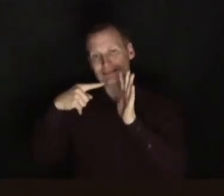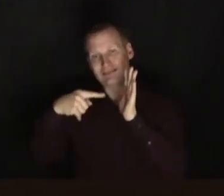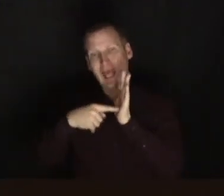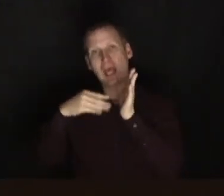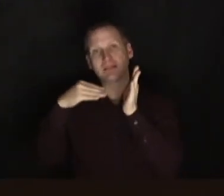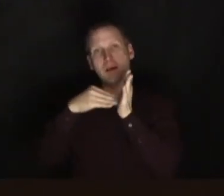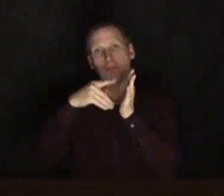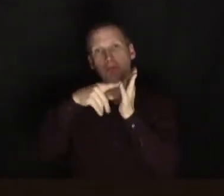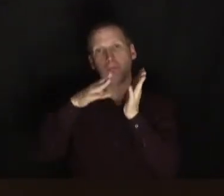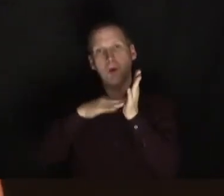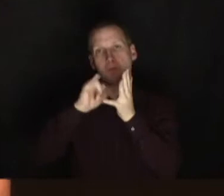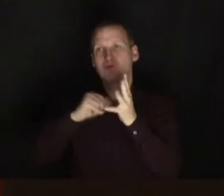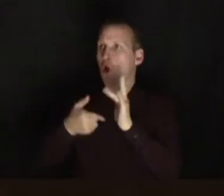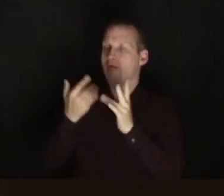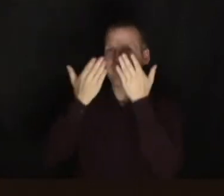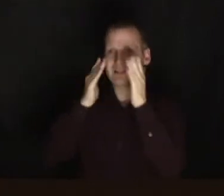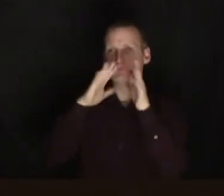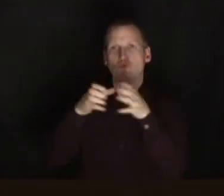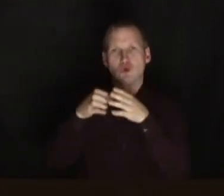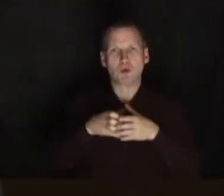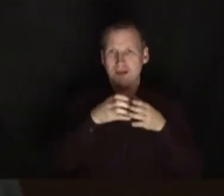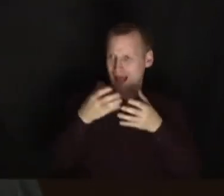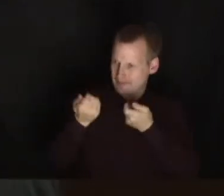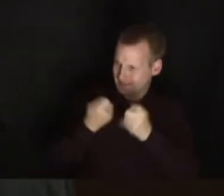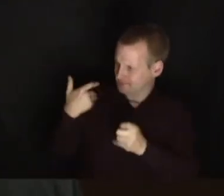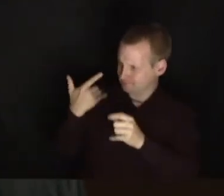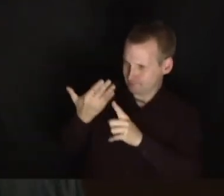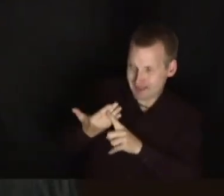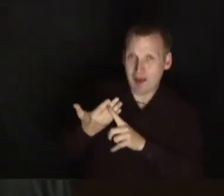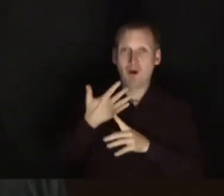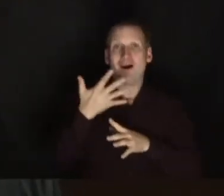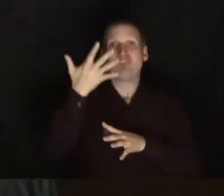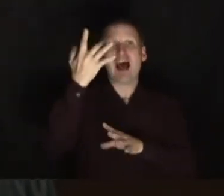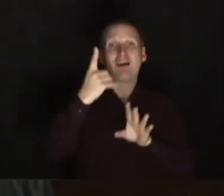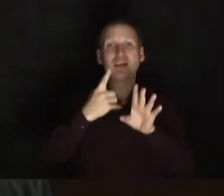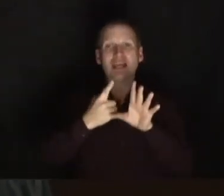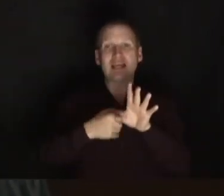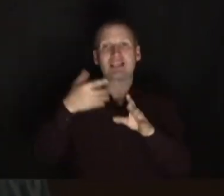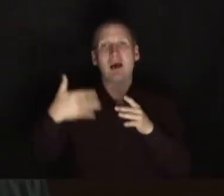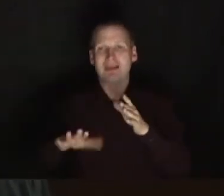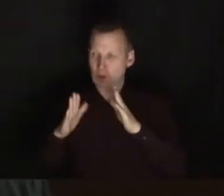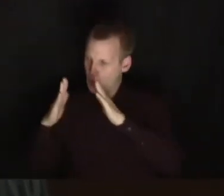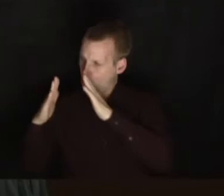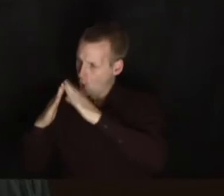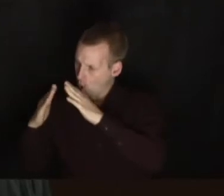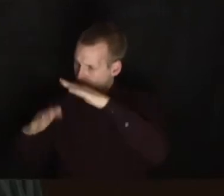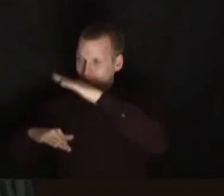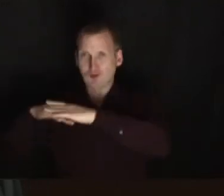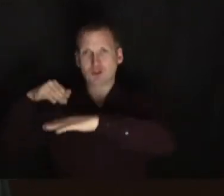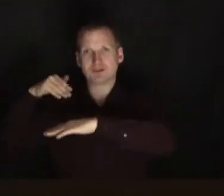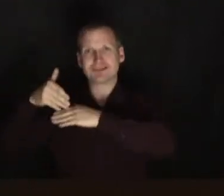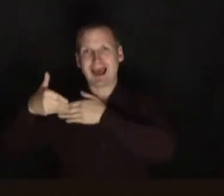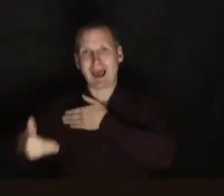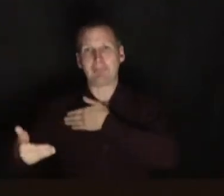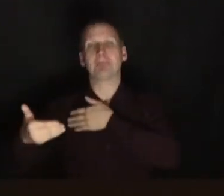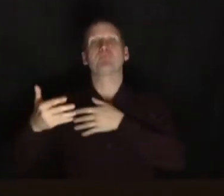ask stuff but they must have managed somehow. Now over the last five years I've done most of the combinations of being at home full-time all the